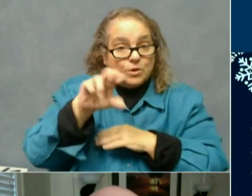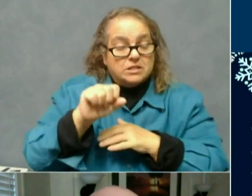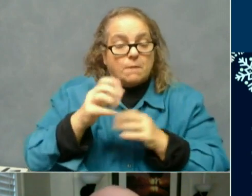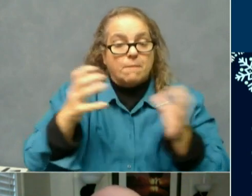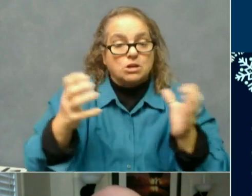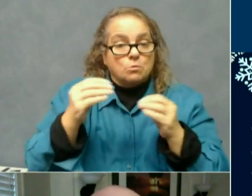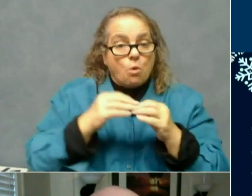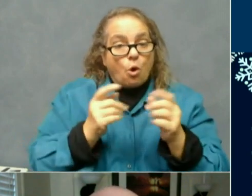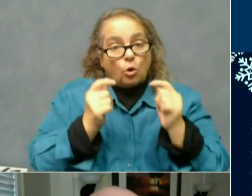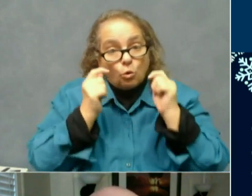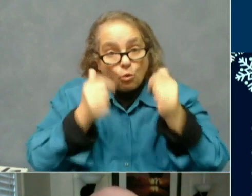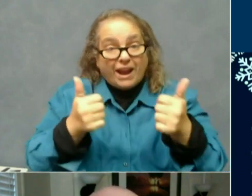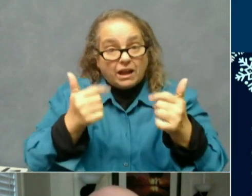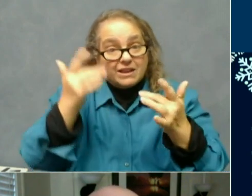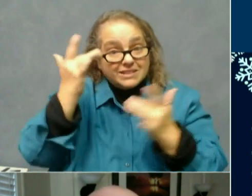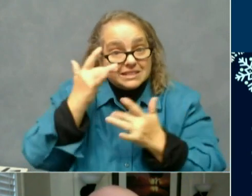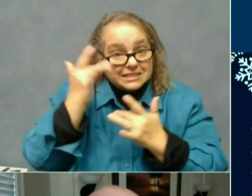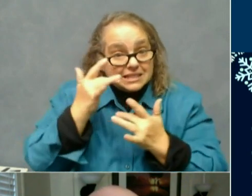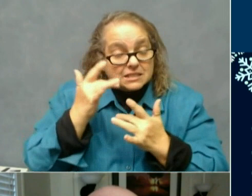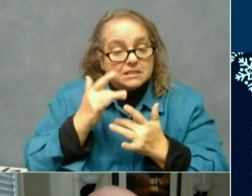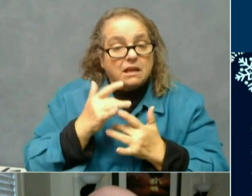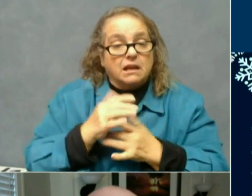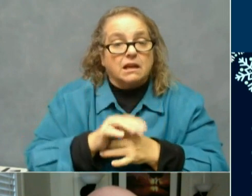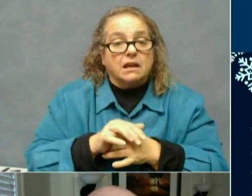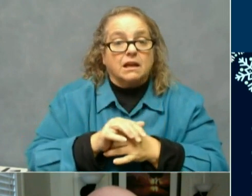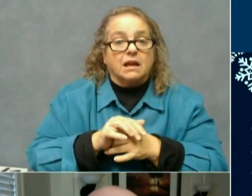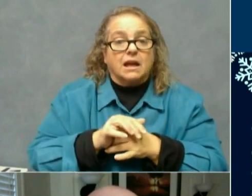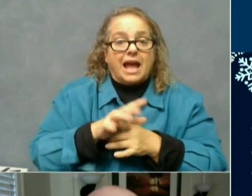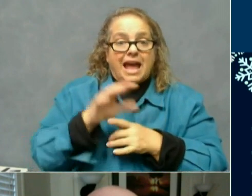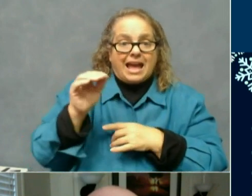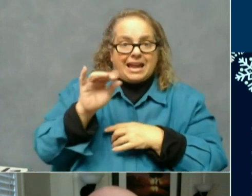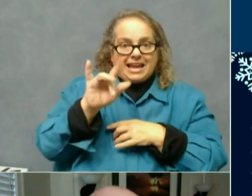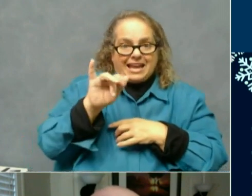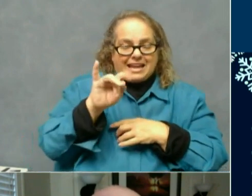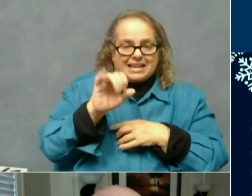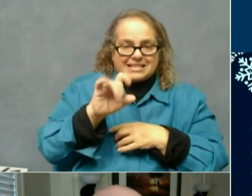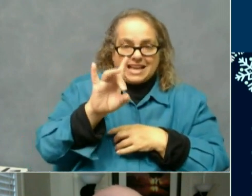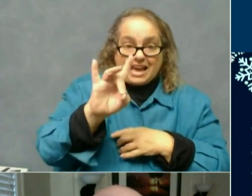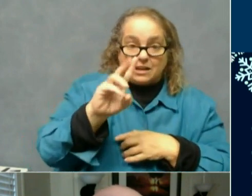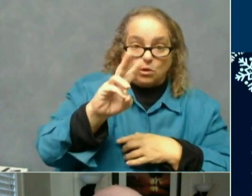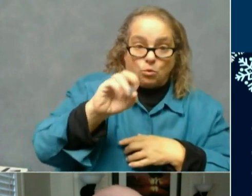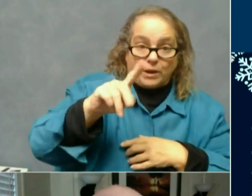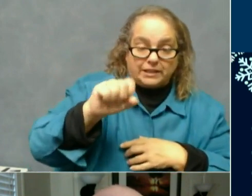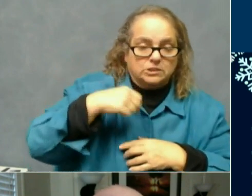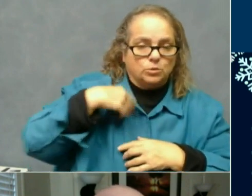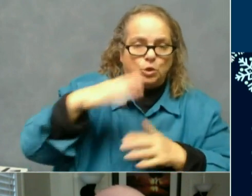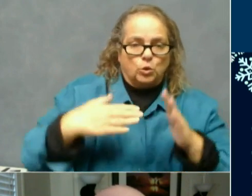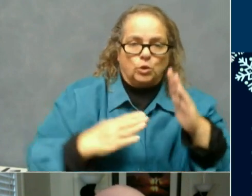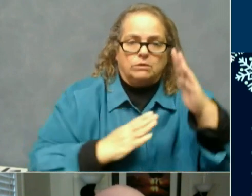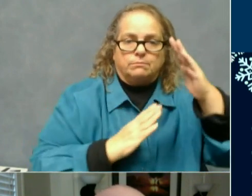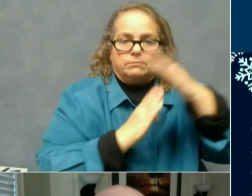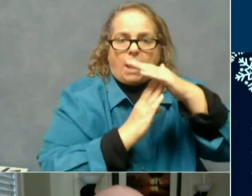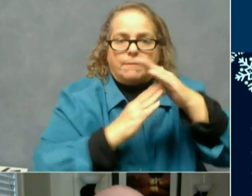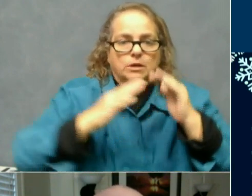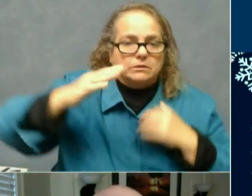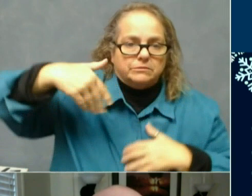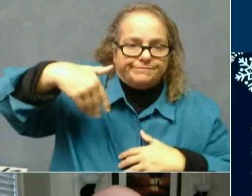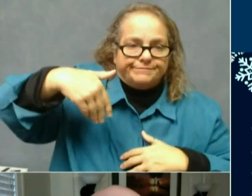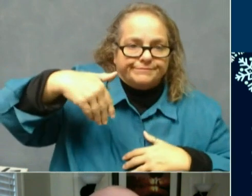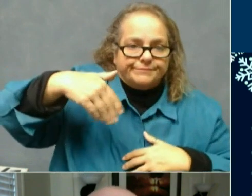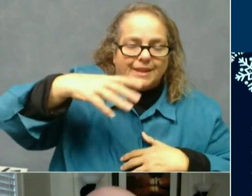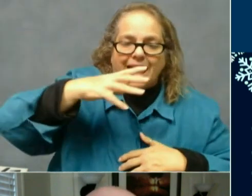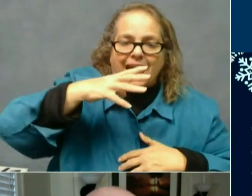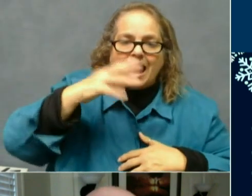much more sustained. It's eight weeks and we have not yet reached the peak. And it is also much more widespread